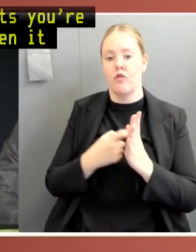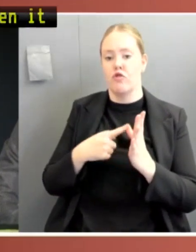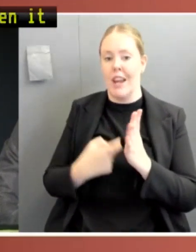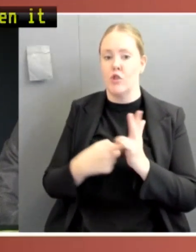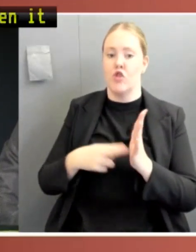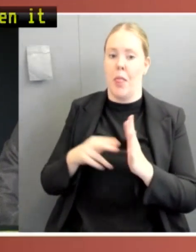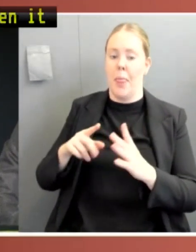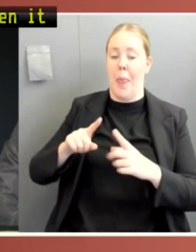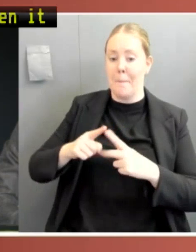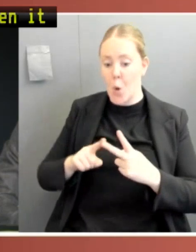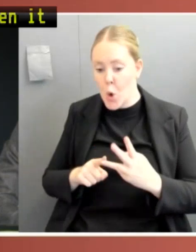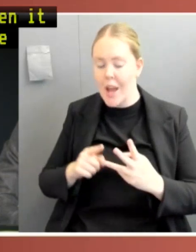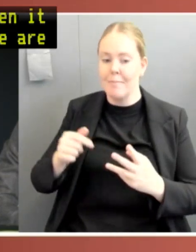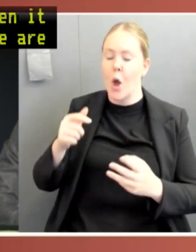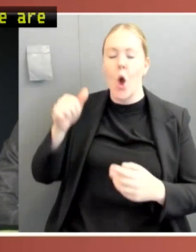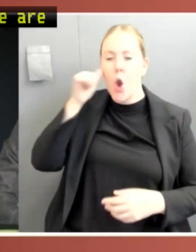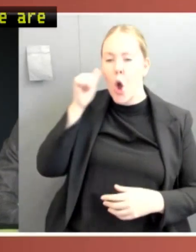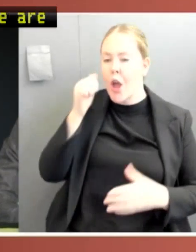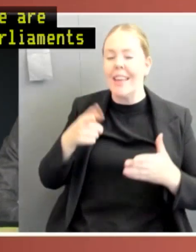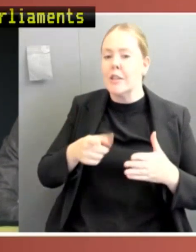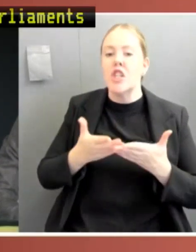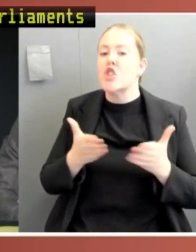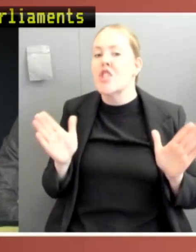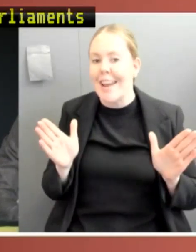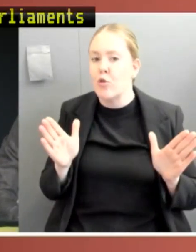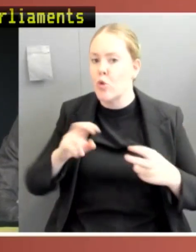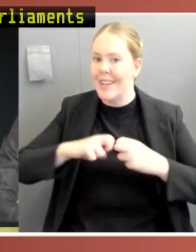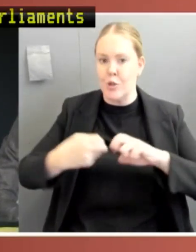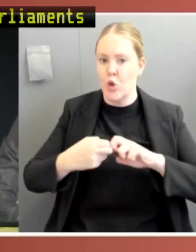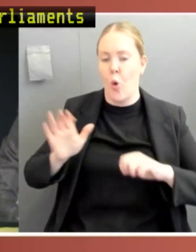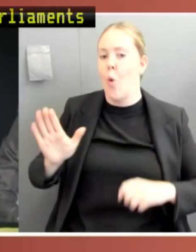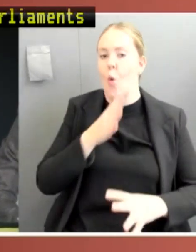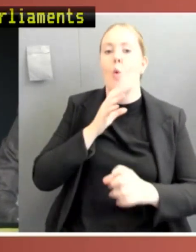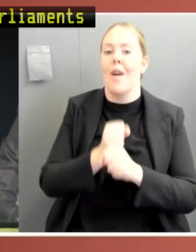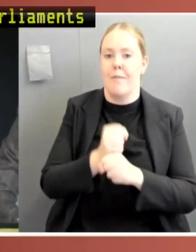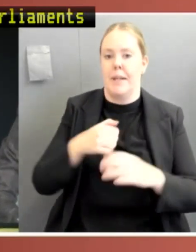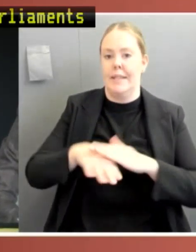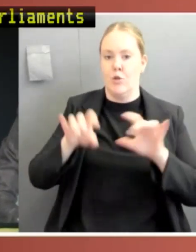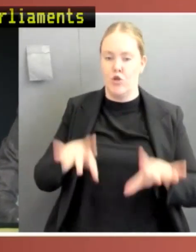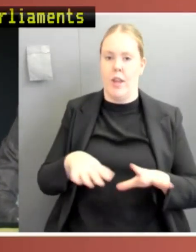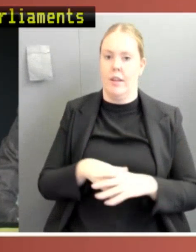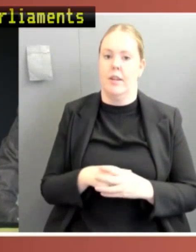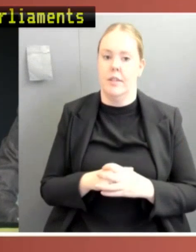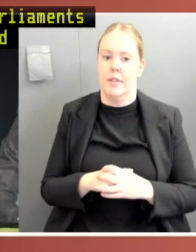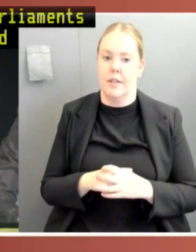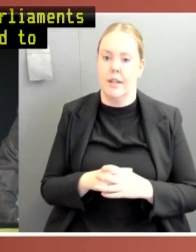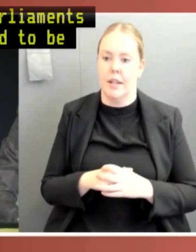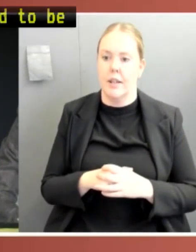in Australia. And they tend to be deep cultural points about how our Westminster system is operating.